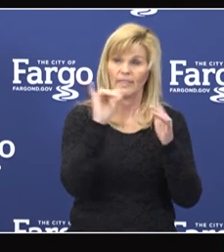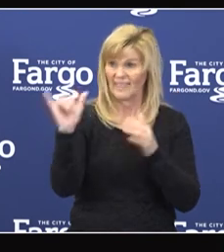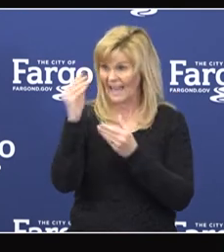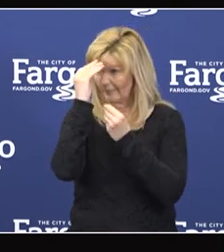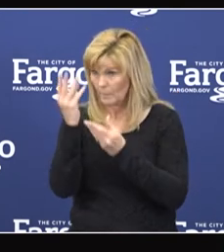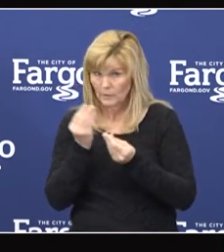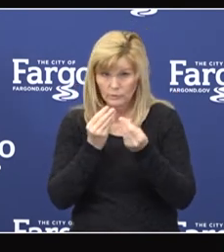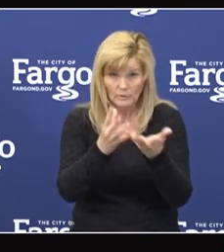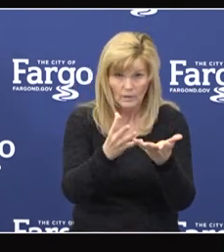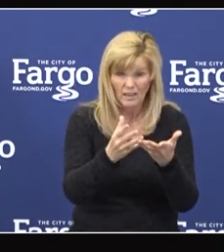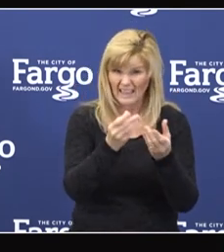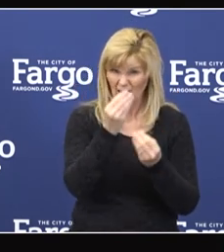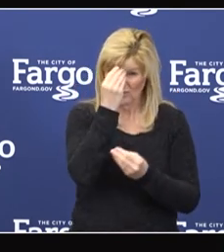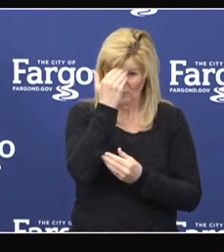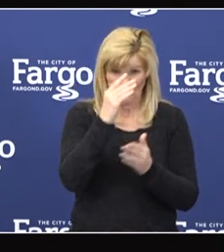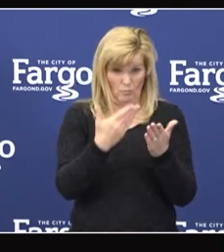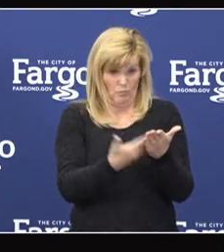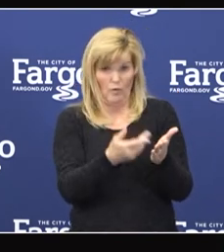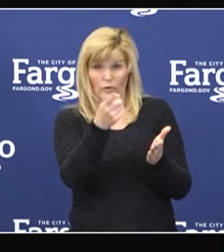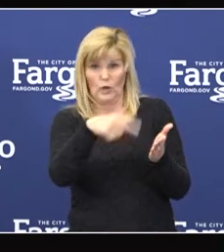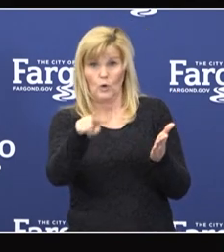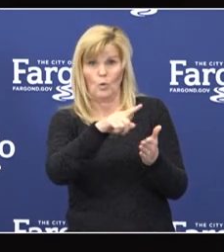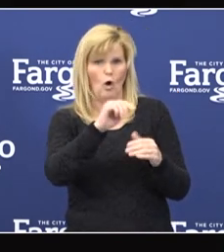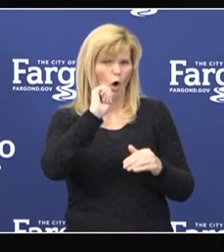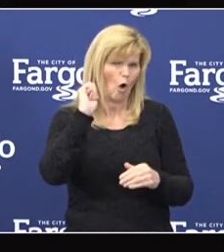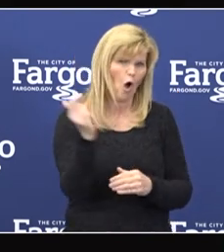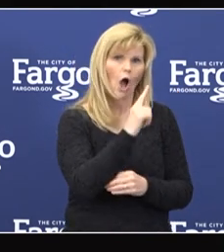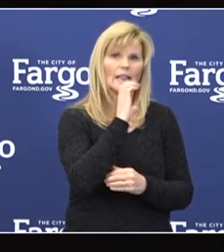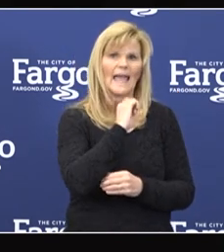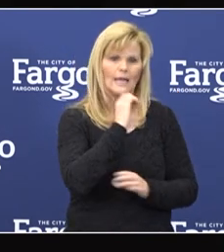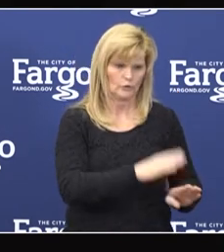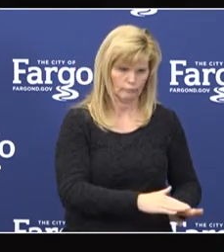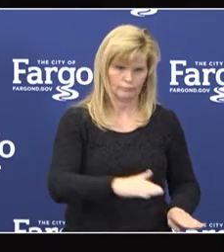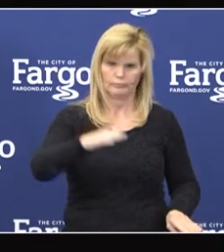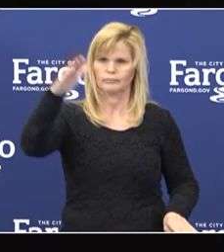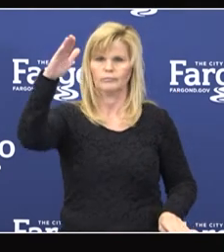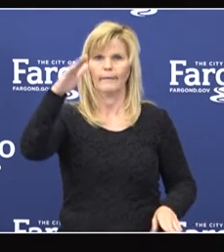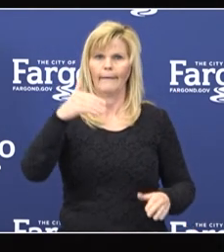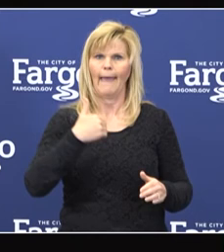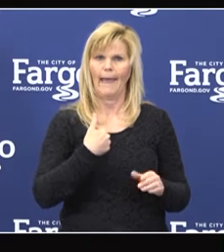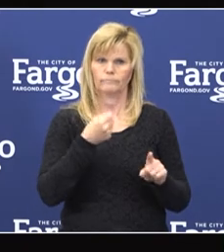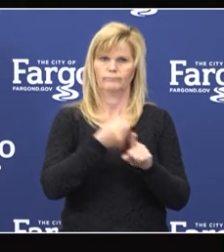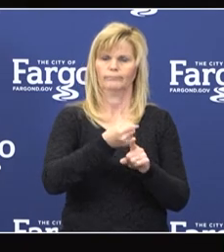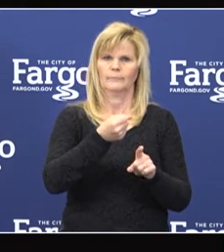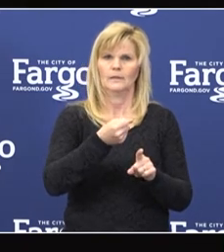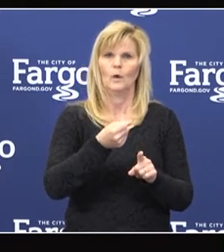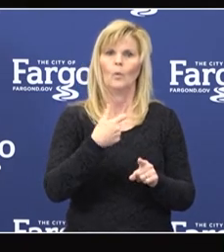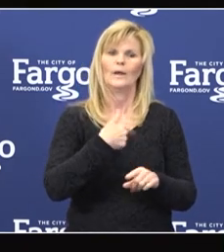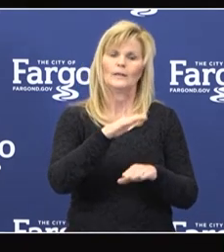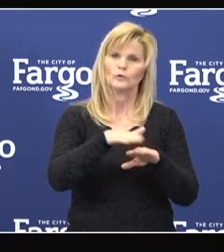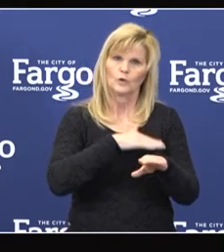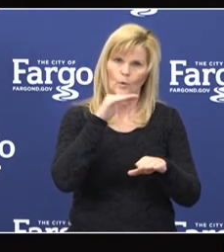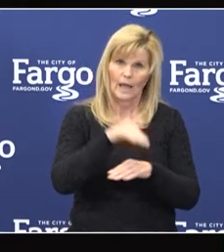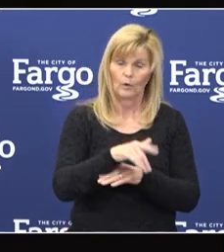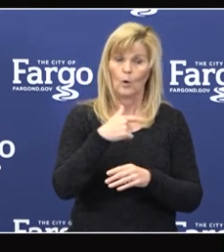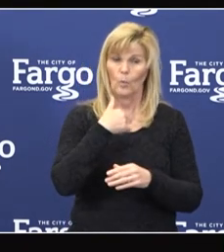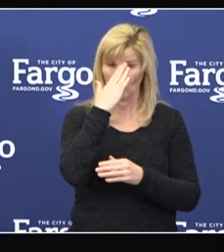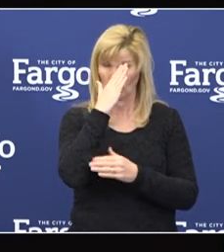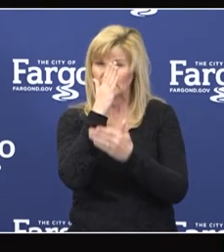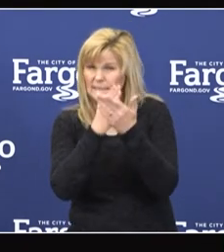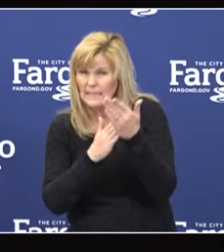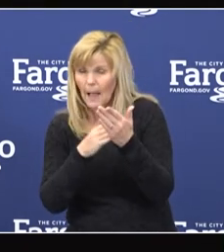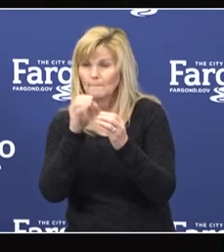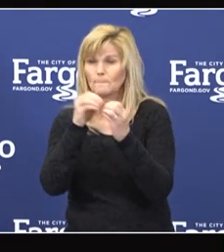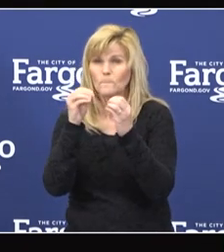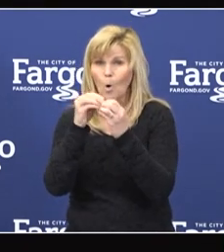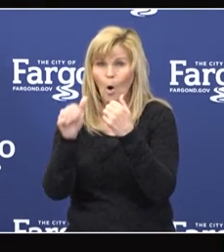all ages and living situations must continue to follow guidance on slowing the spread. Though we know that certain populations are at a higher risk